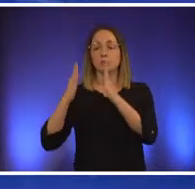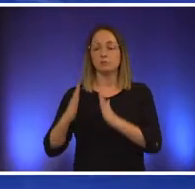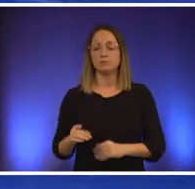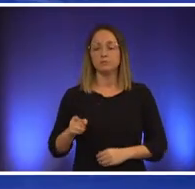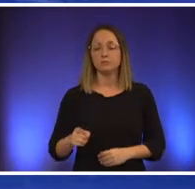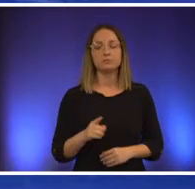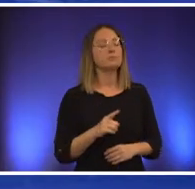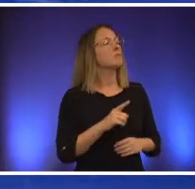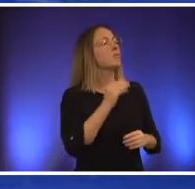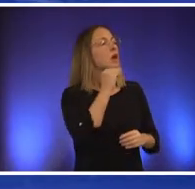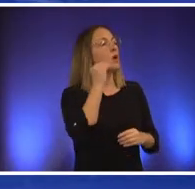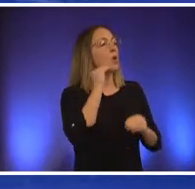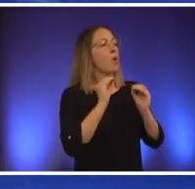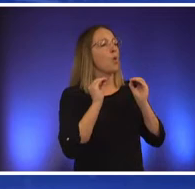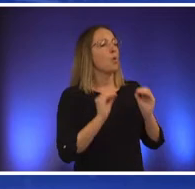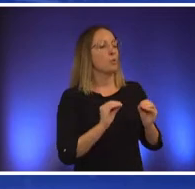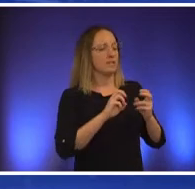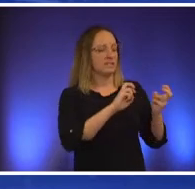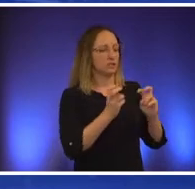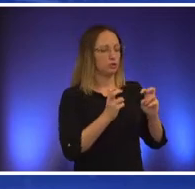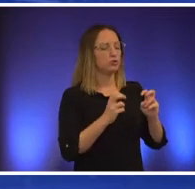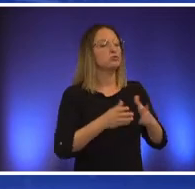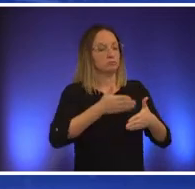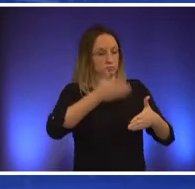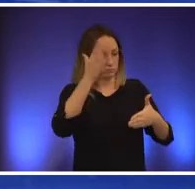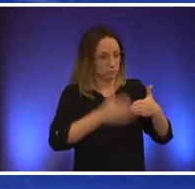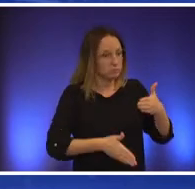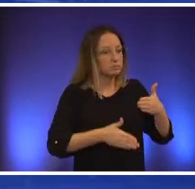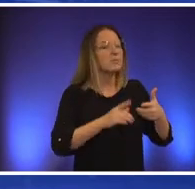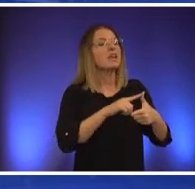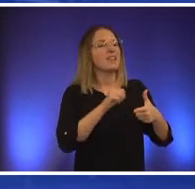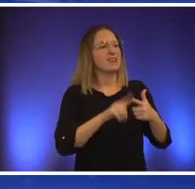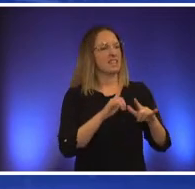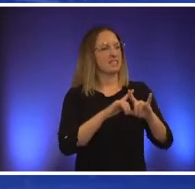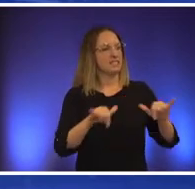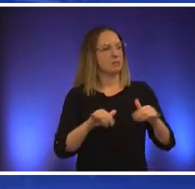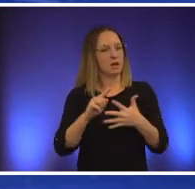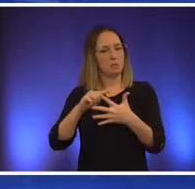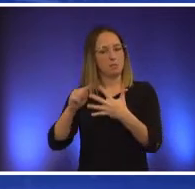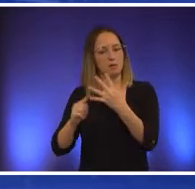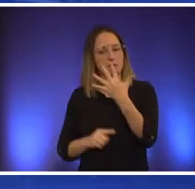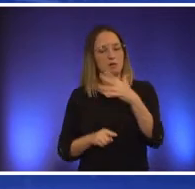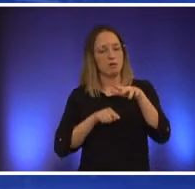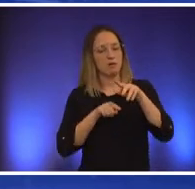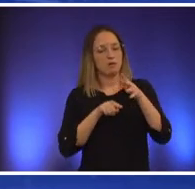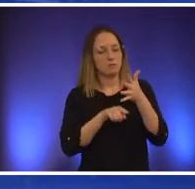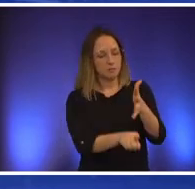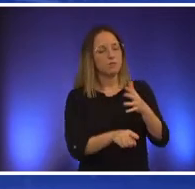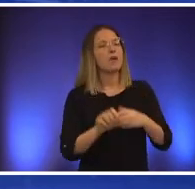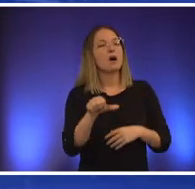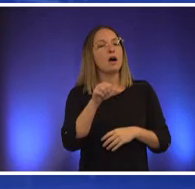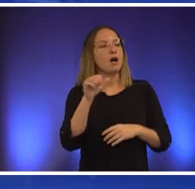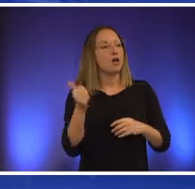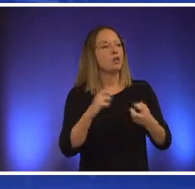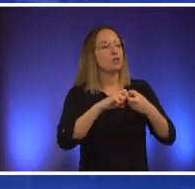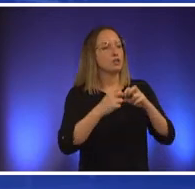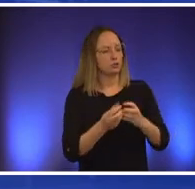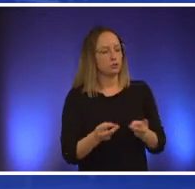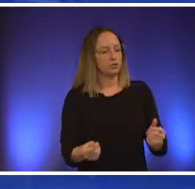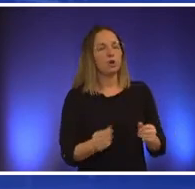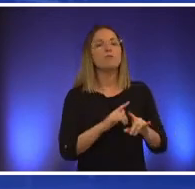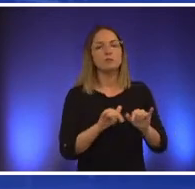homeless issue if you work on that issue you'll solve others at the same time such as mental and physical health skilled education